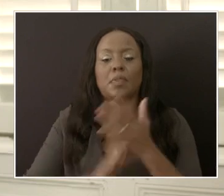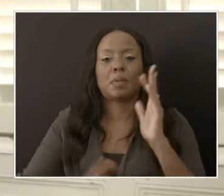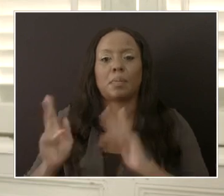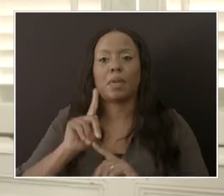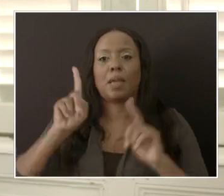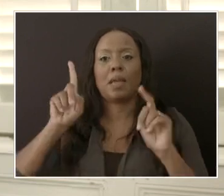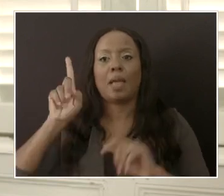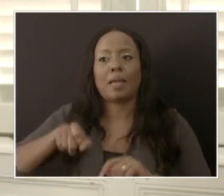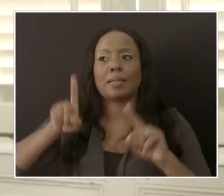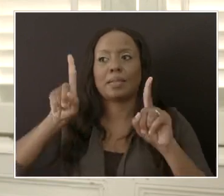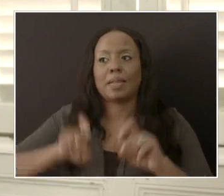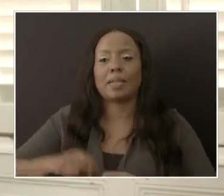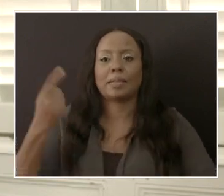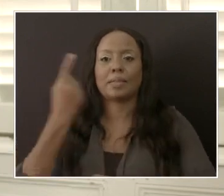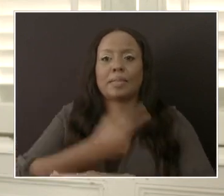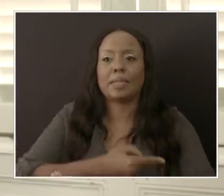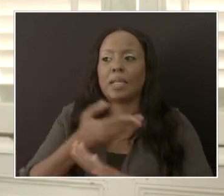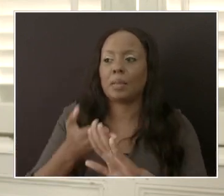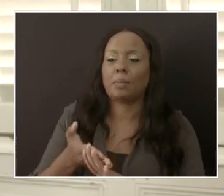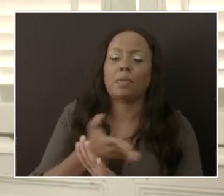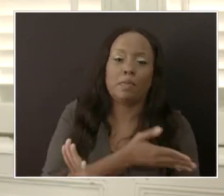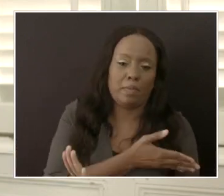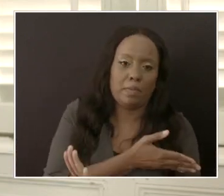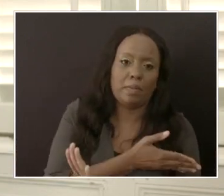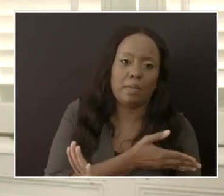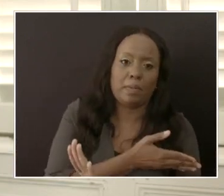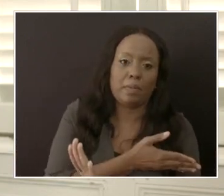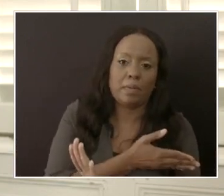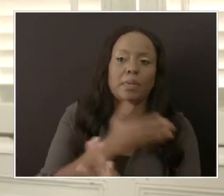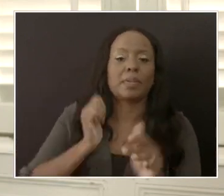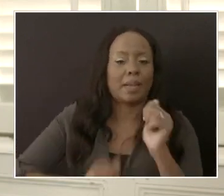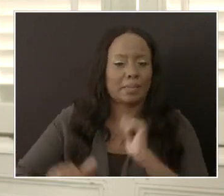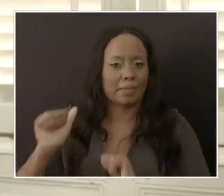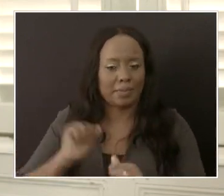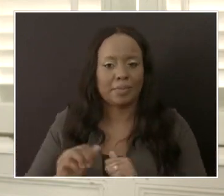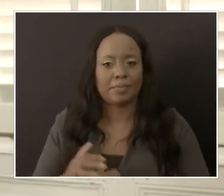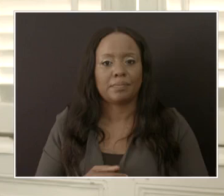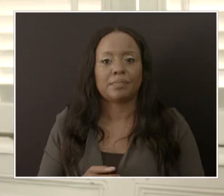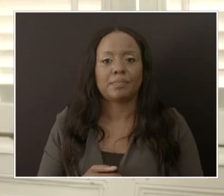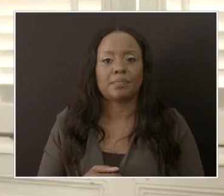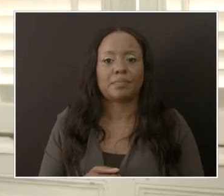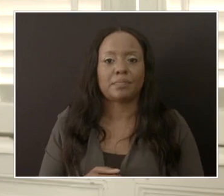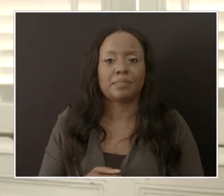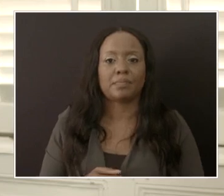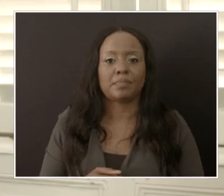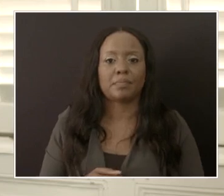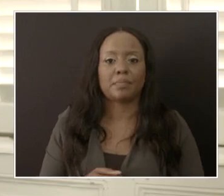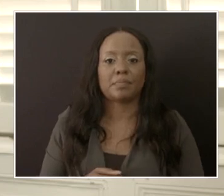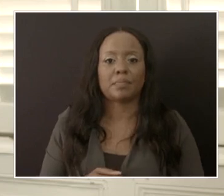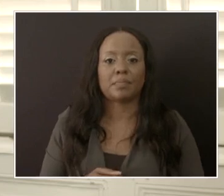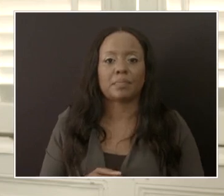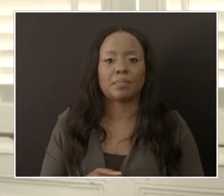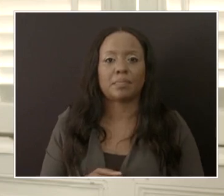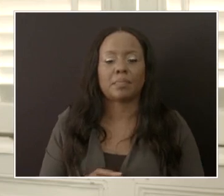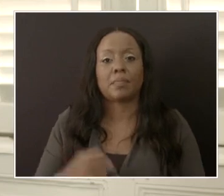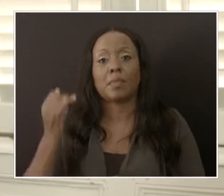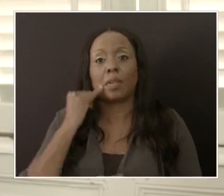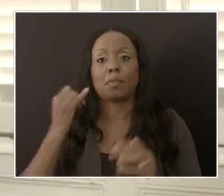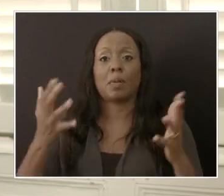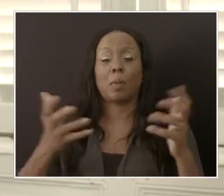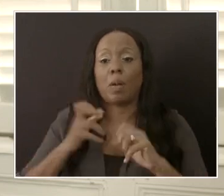the actual activity that you were involved in. So the idea was that if you're going to bring persons together